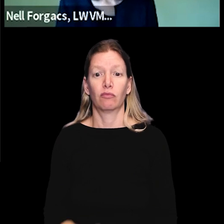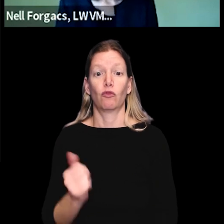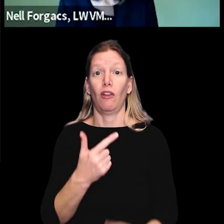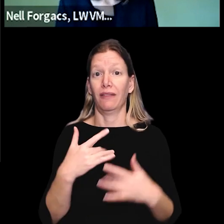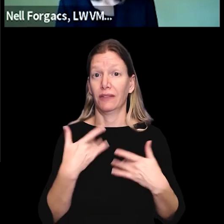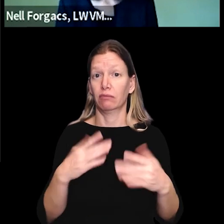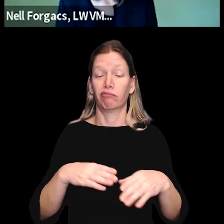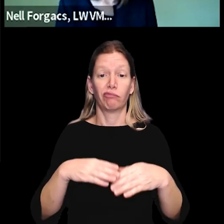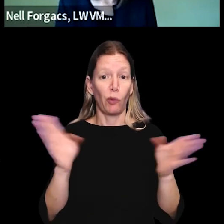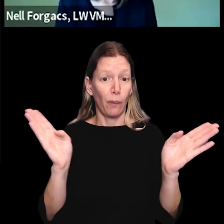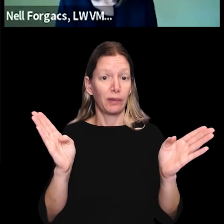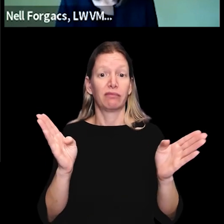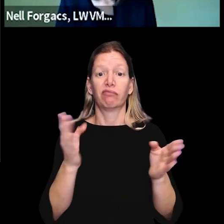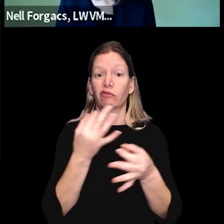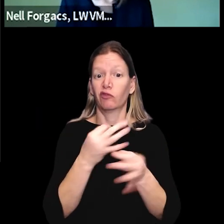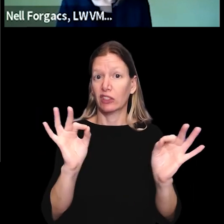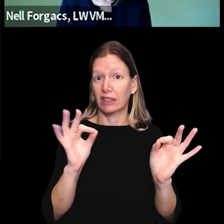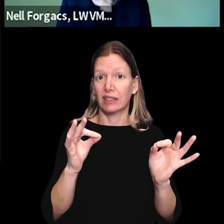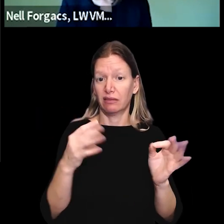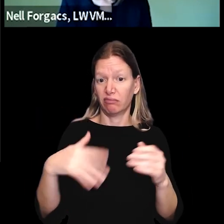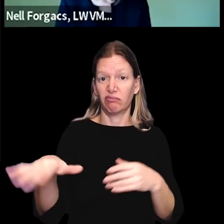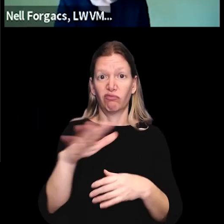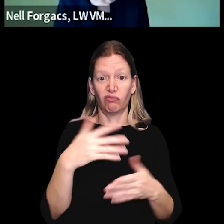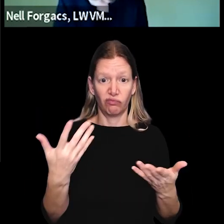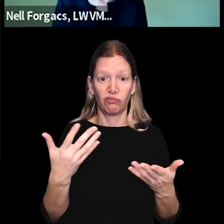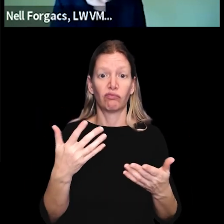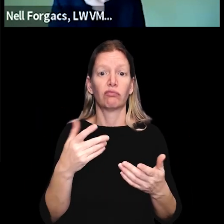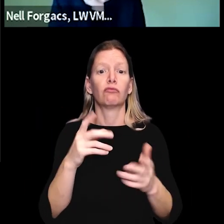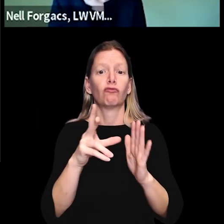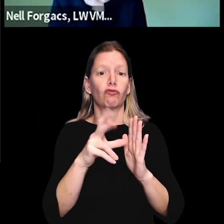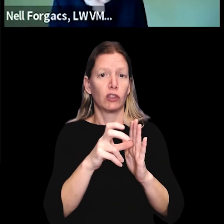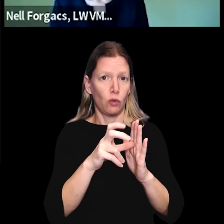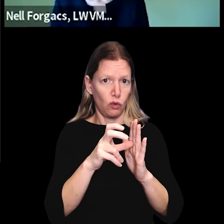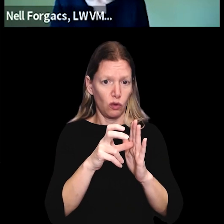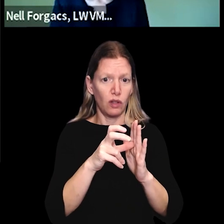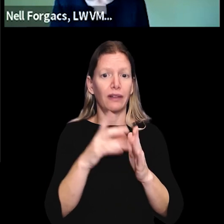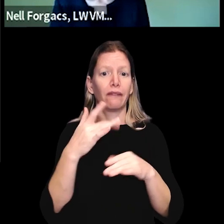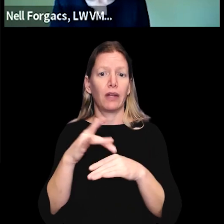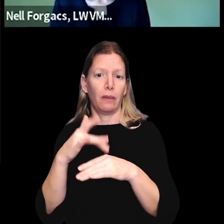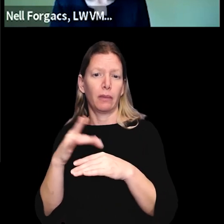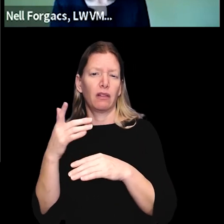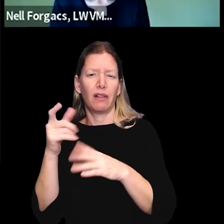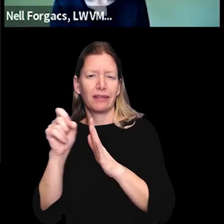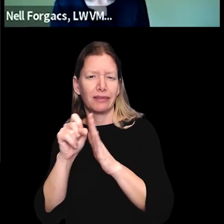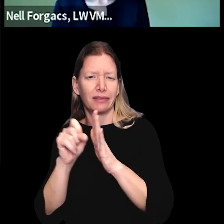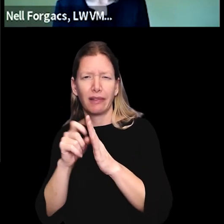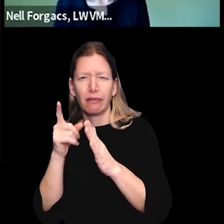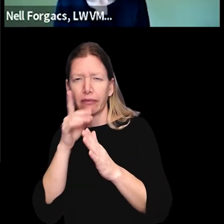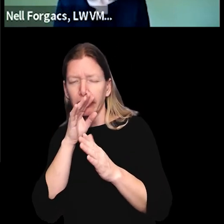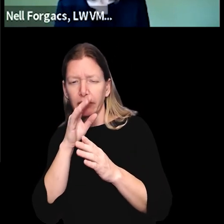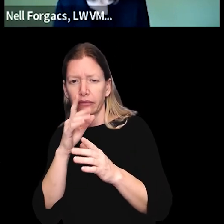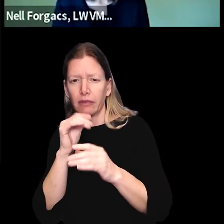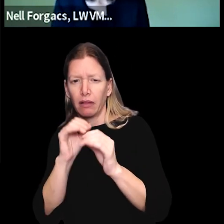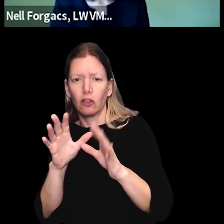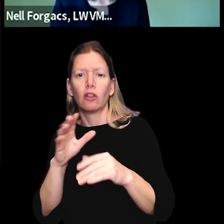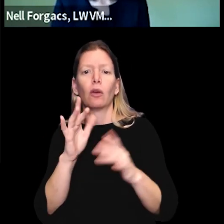The all events are free and open to the public, and typically they are recorded and then available on the state